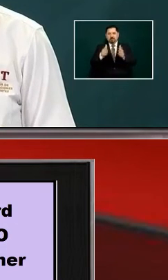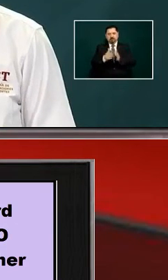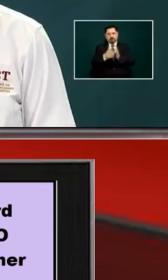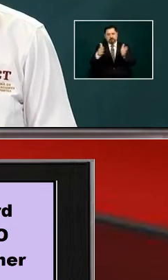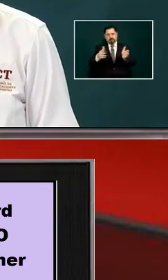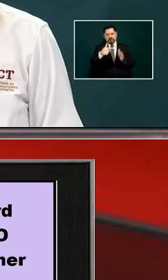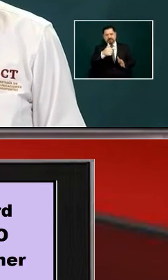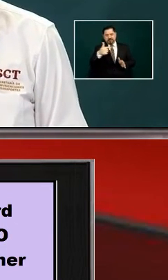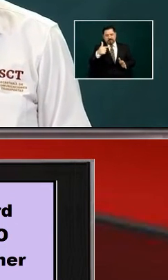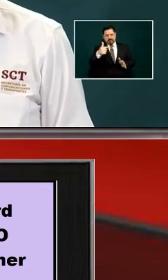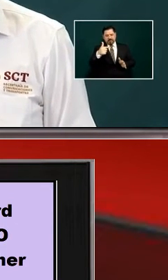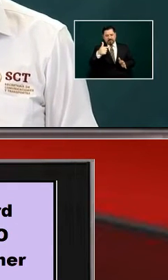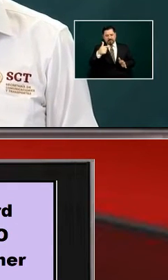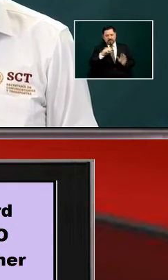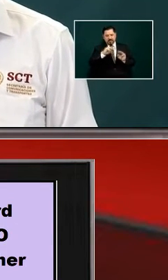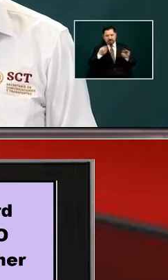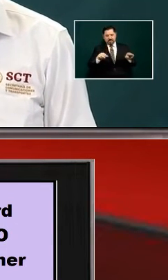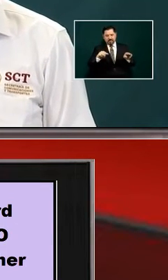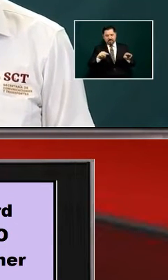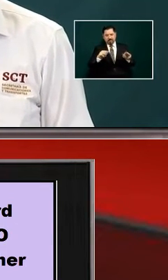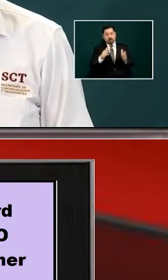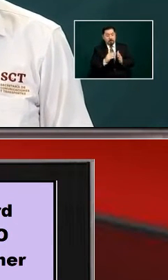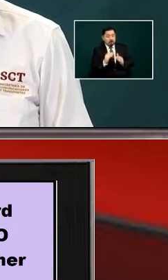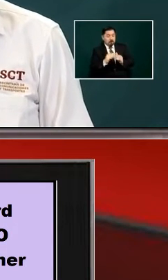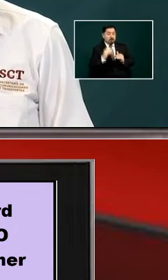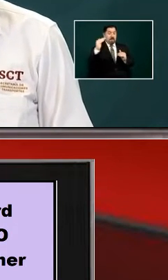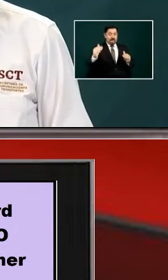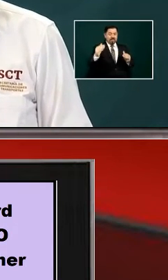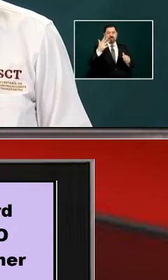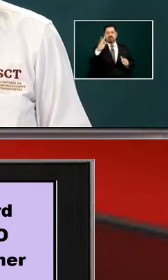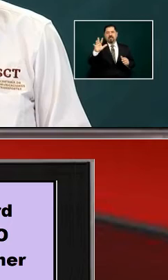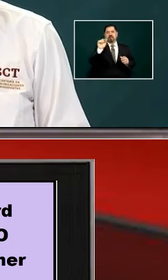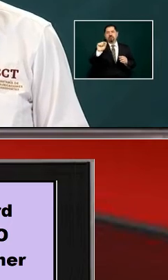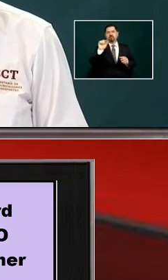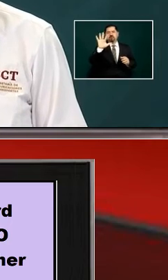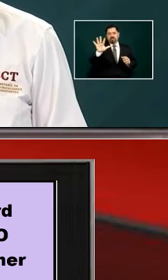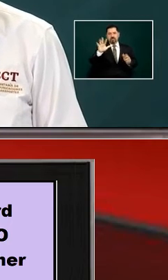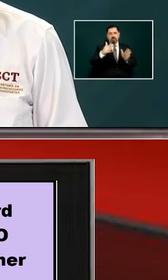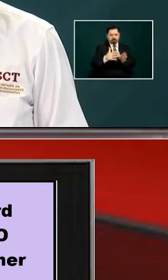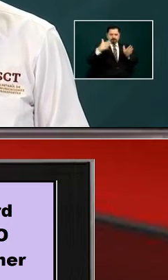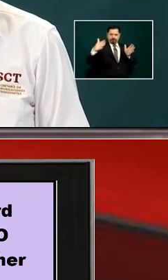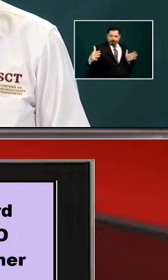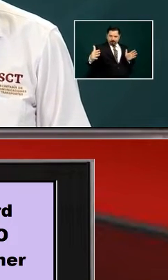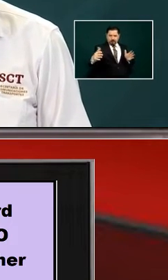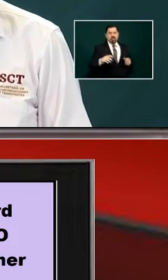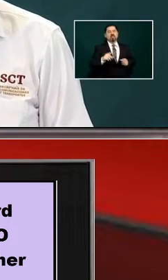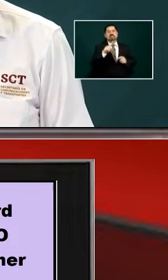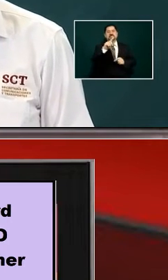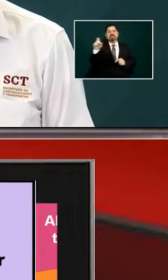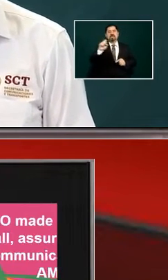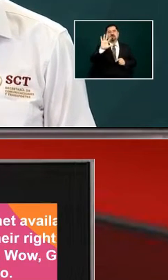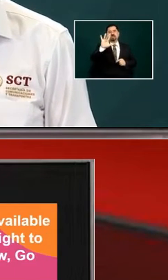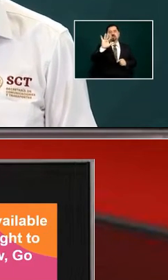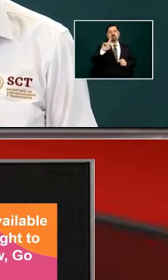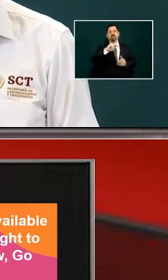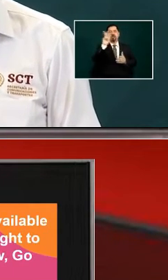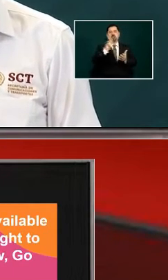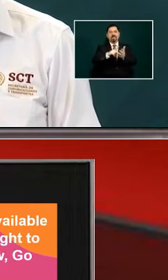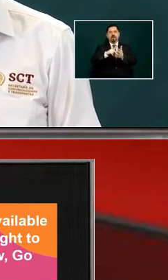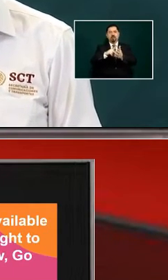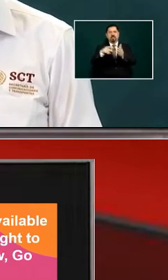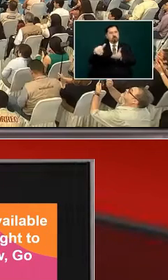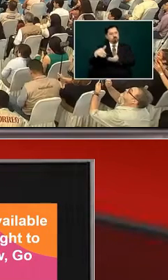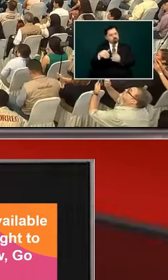they're making a four road uh highway or freeway there's 651